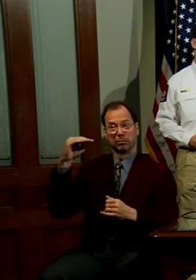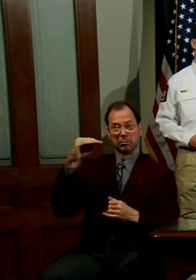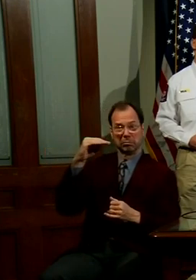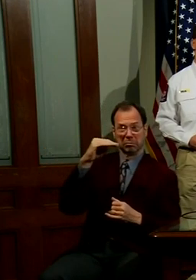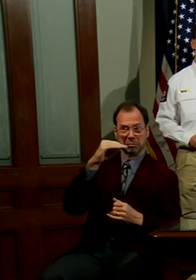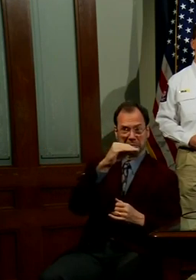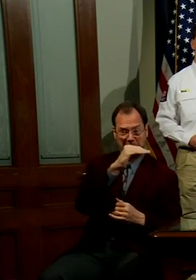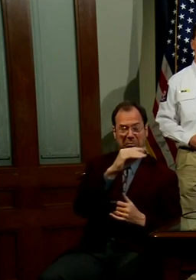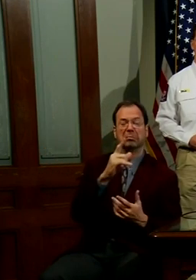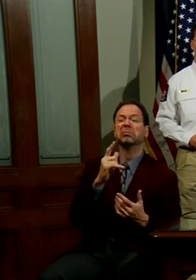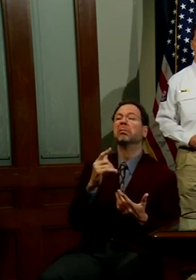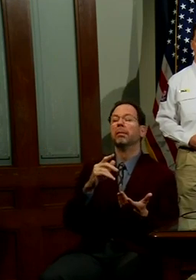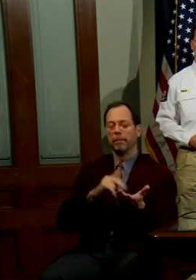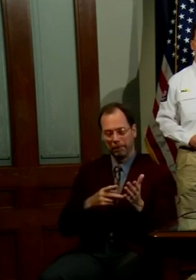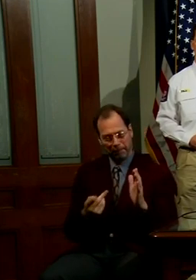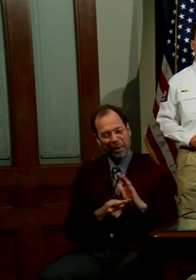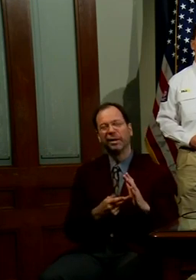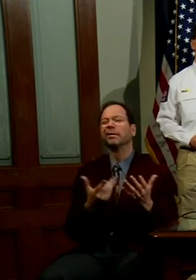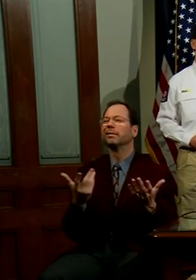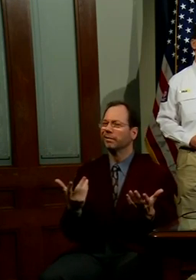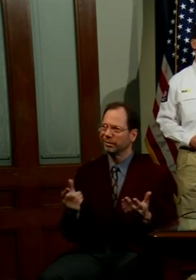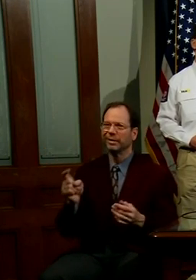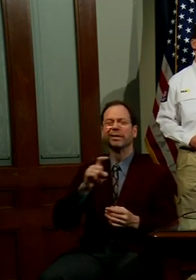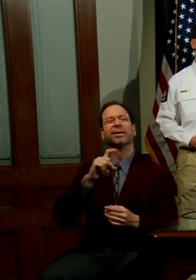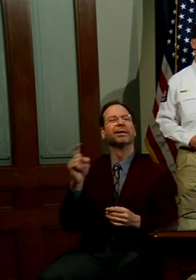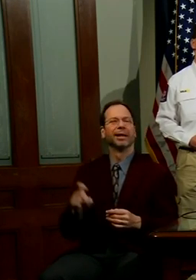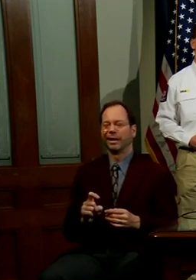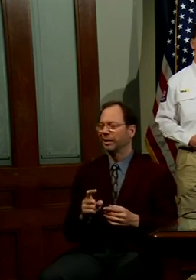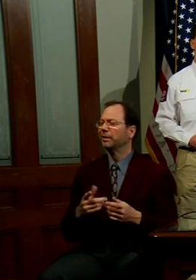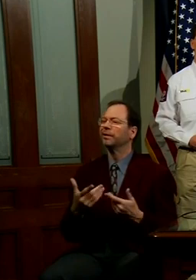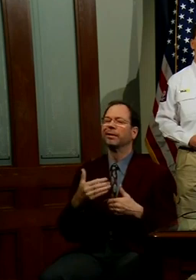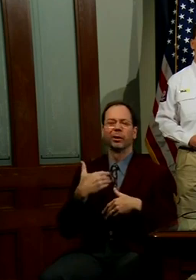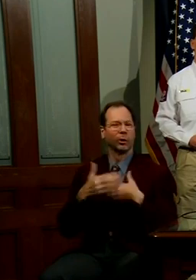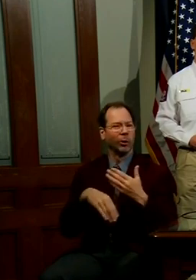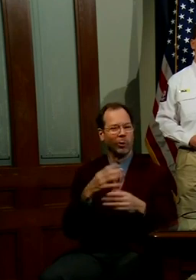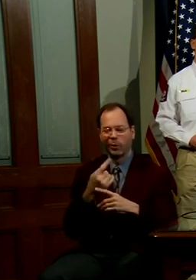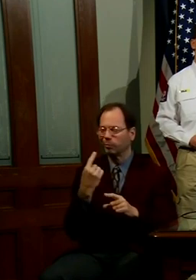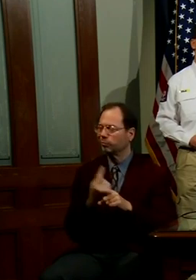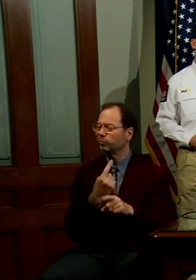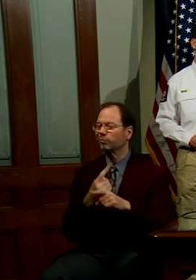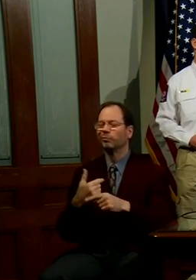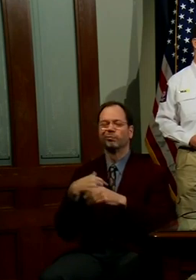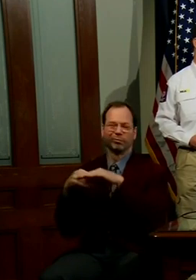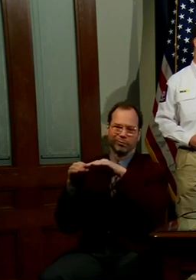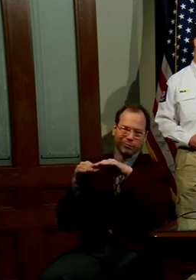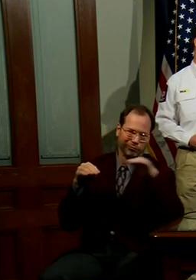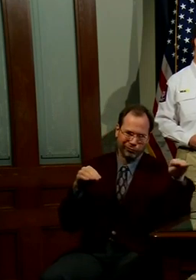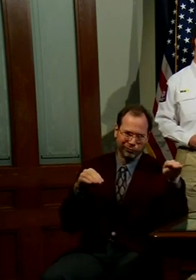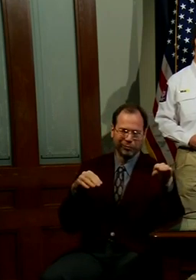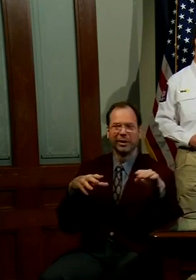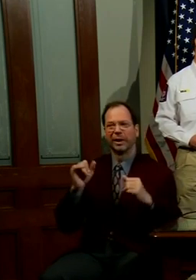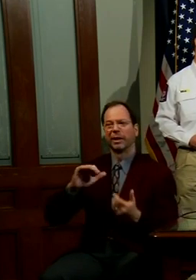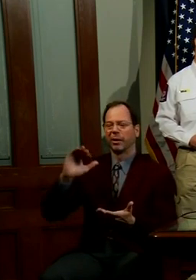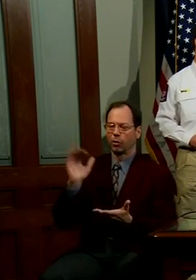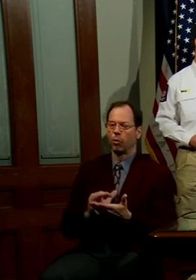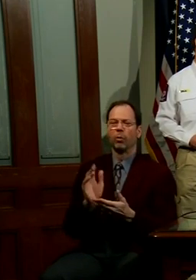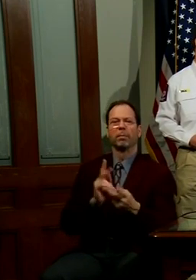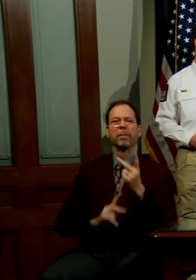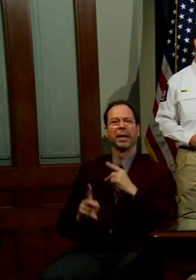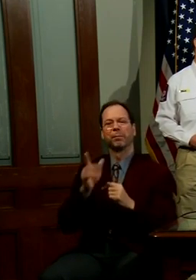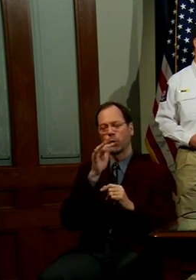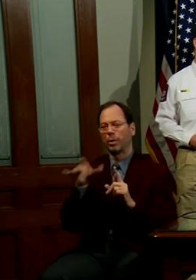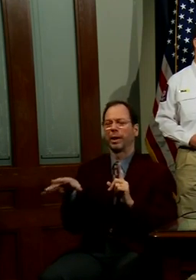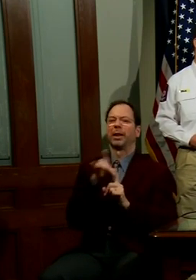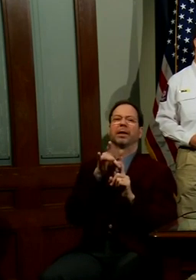it truly will mean that Texas is moving in the right direction, flattening the curve and lowering the number of people who will be testing